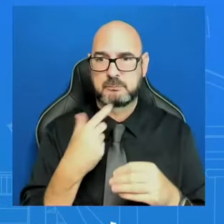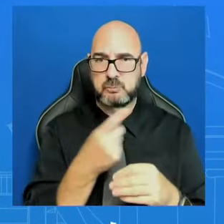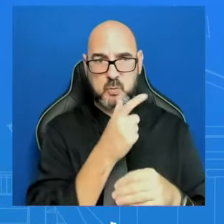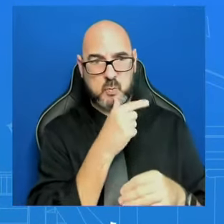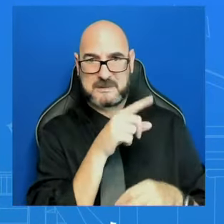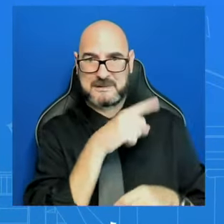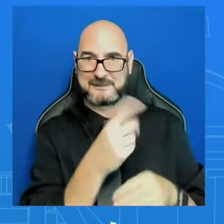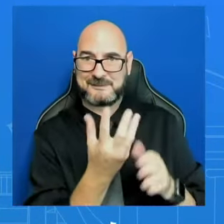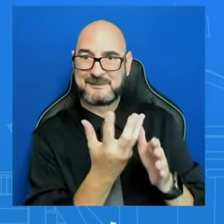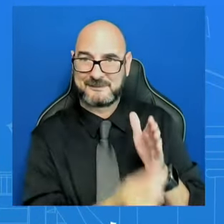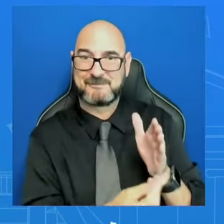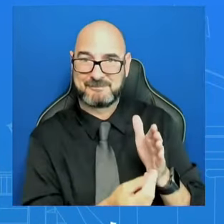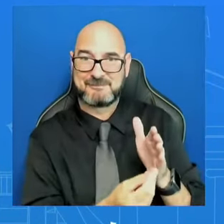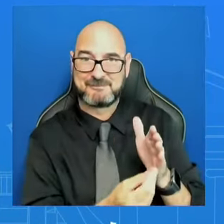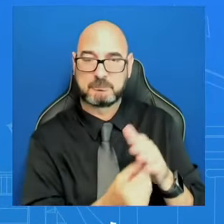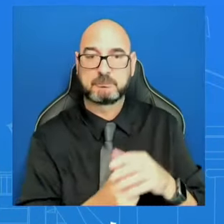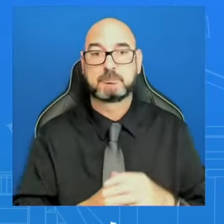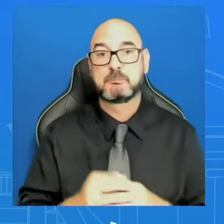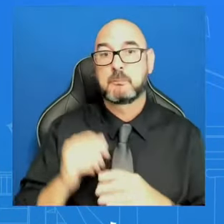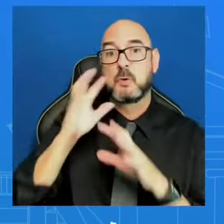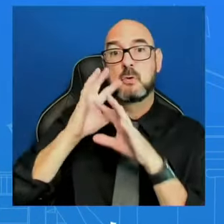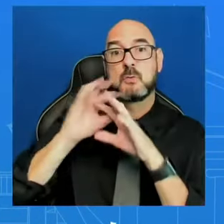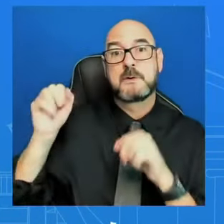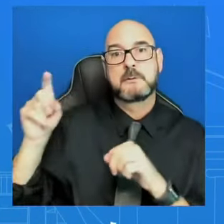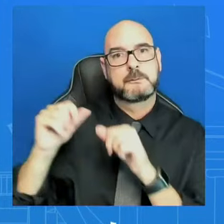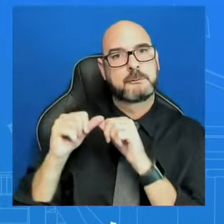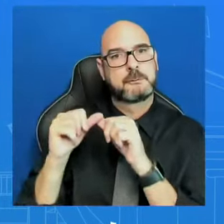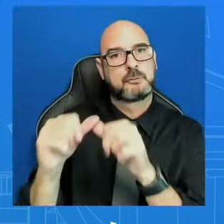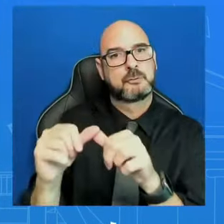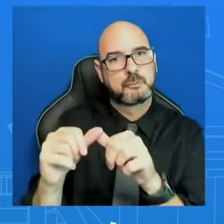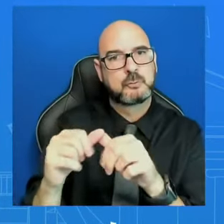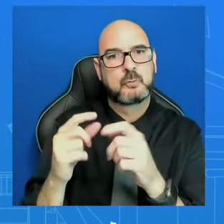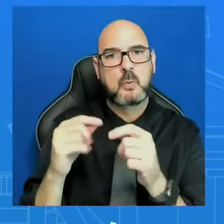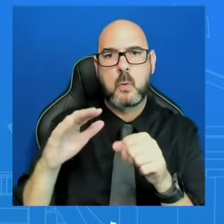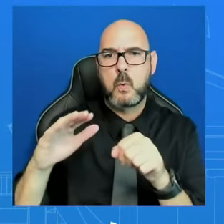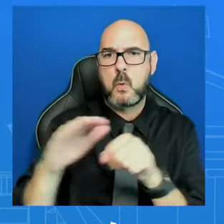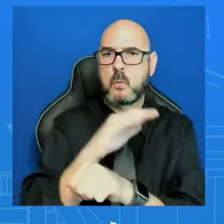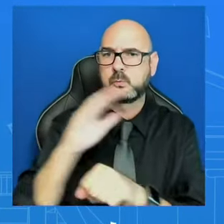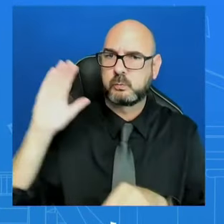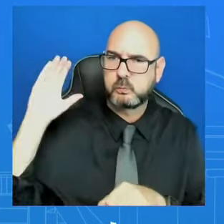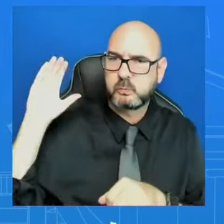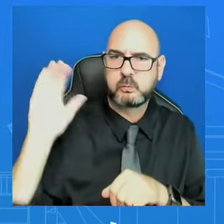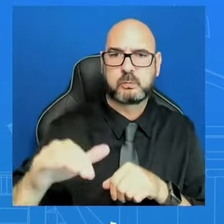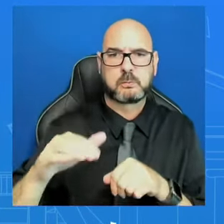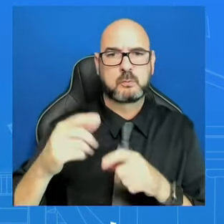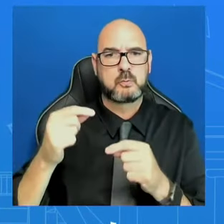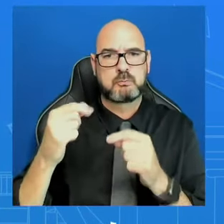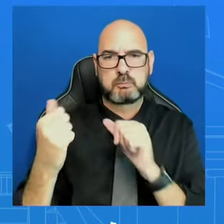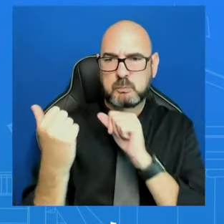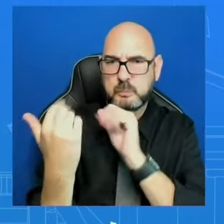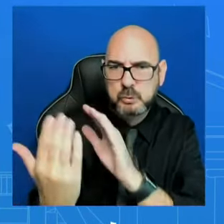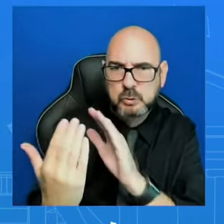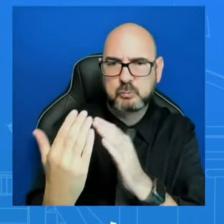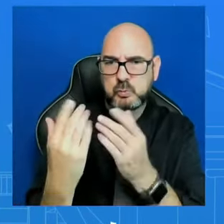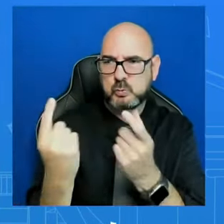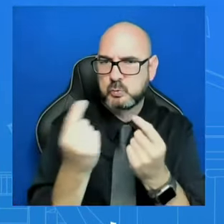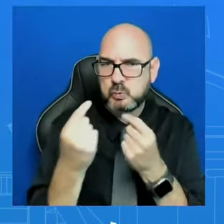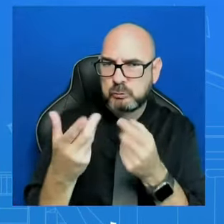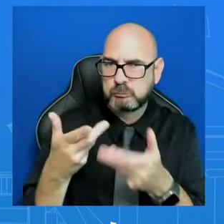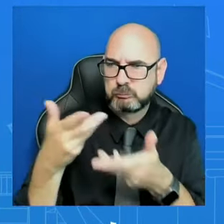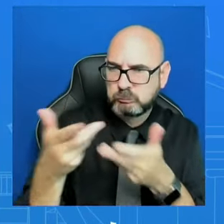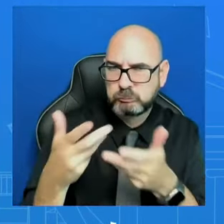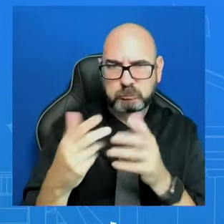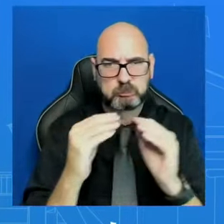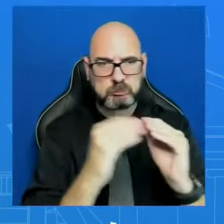continuing to lead a whole-of-government approach in responding to the bridge collapse. As the president said, within hours of the collapse, this